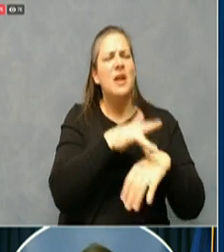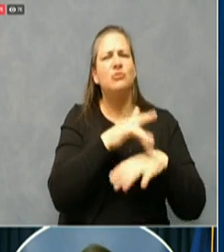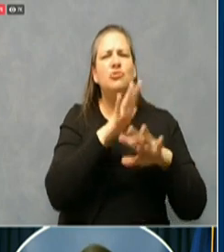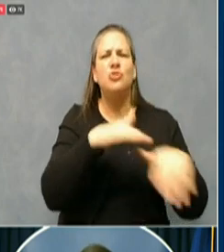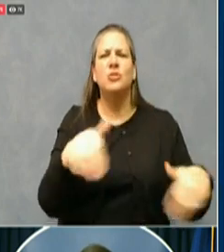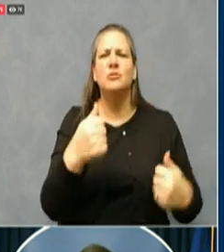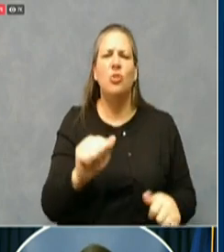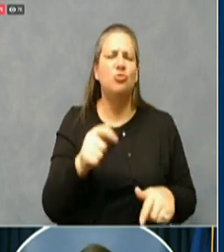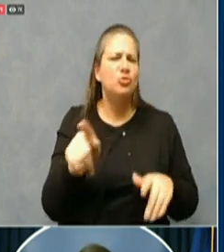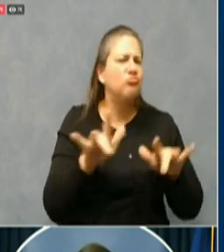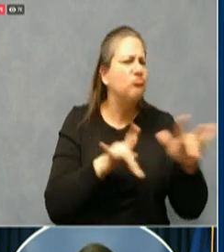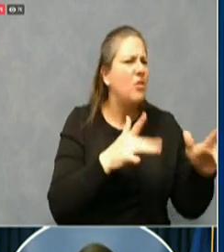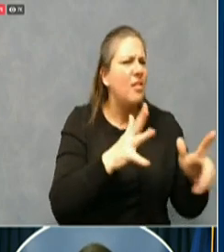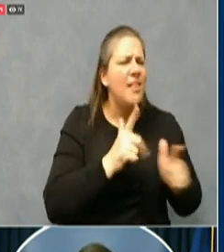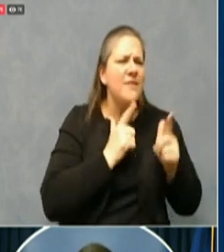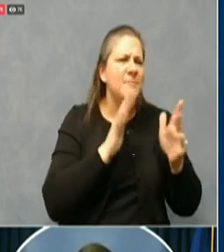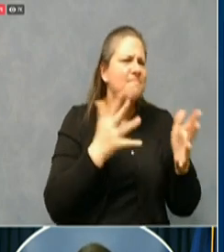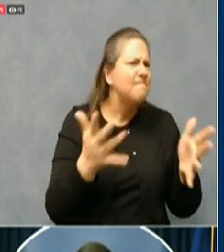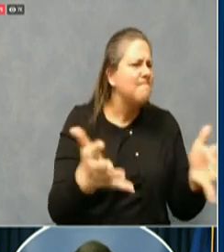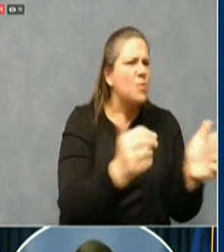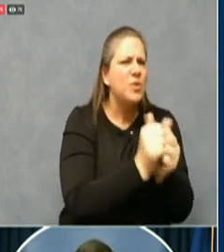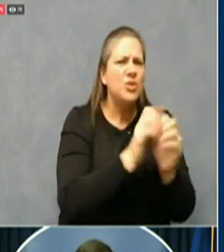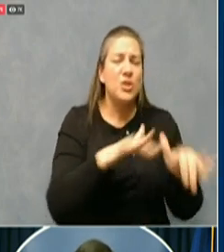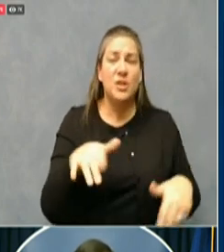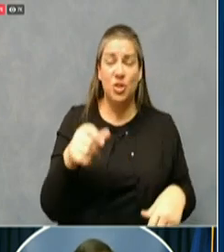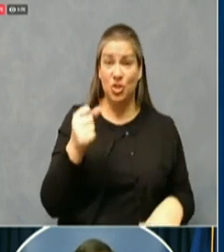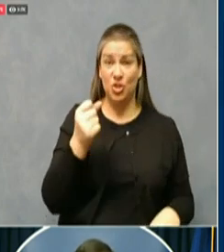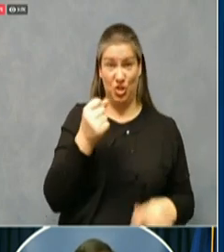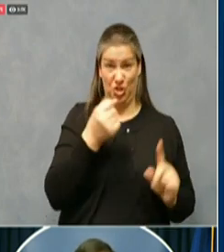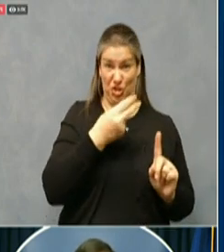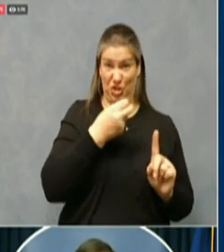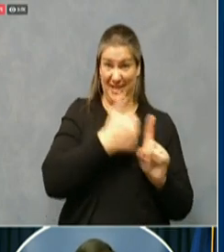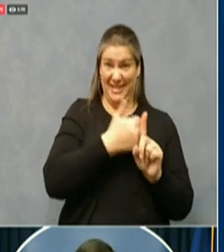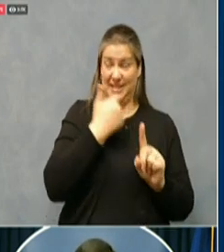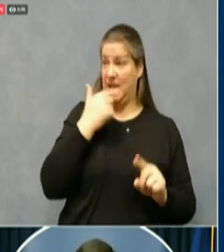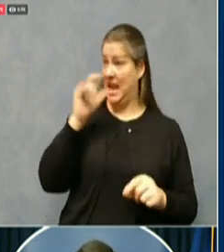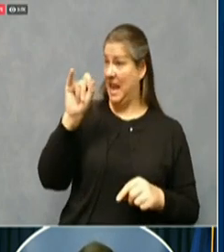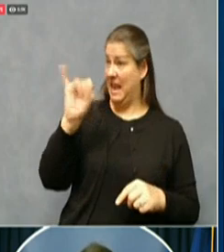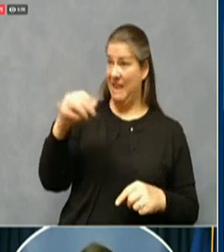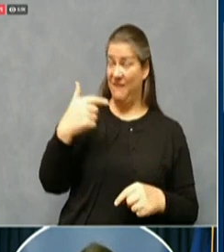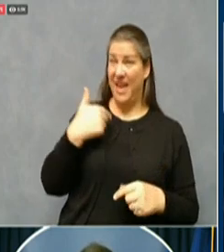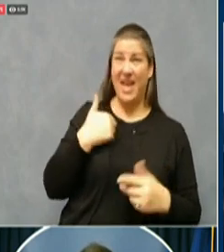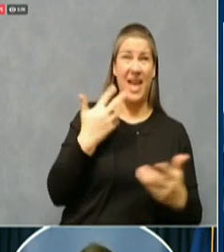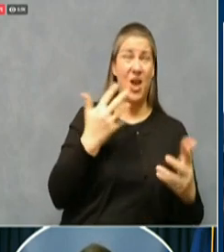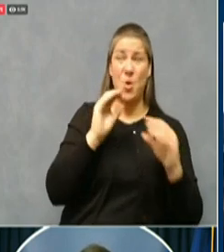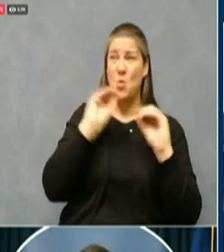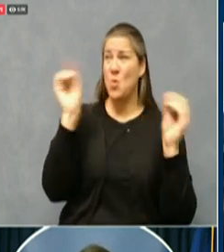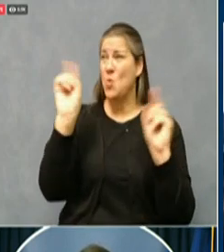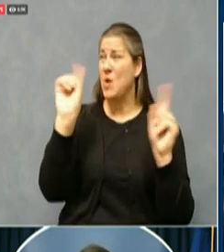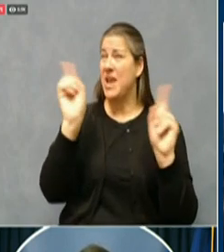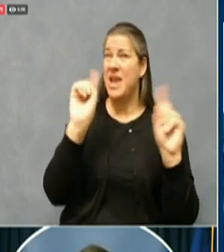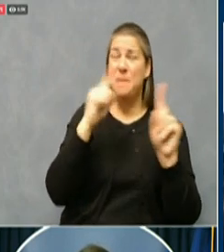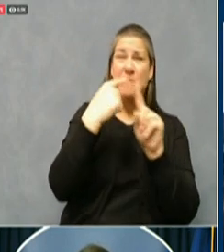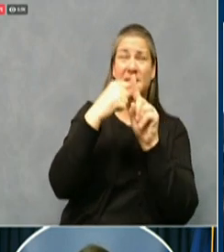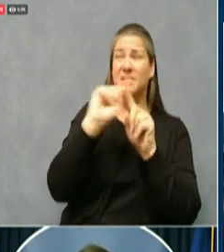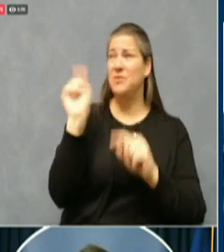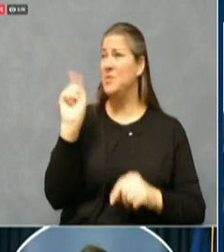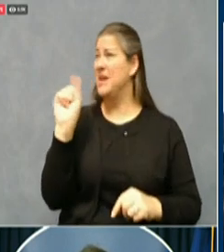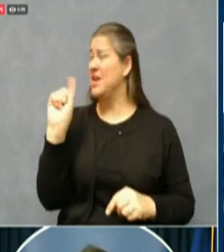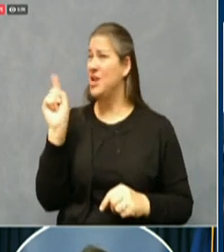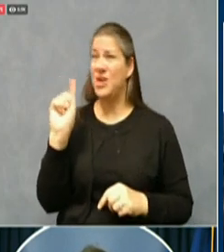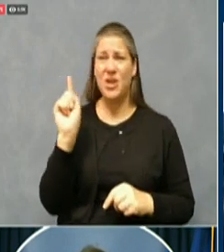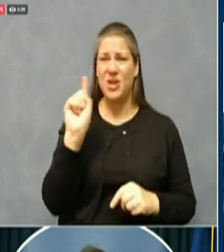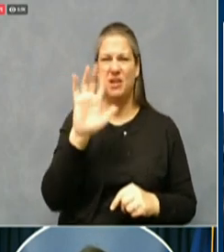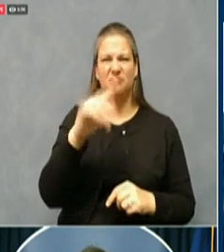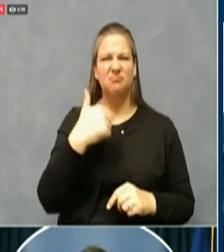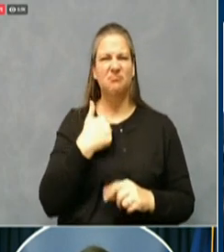She always said, when you can't find the sunshine, be the sunshine. And she lived that through every day.